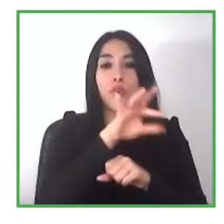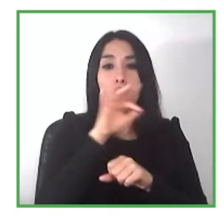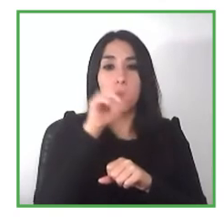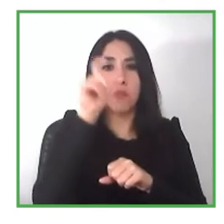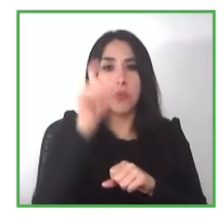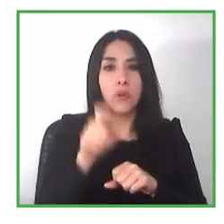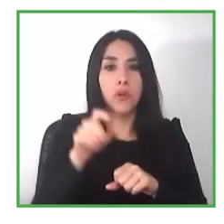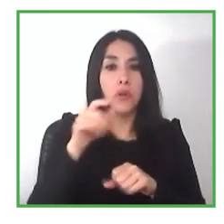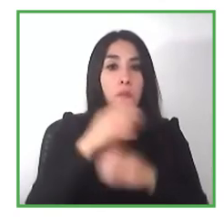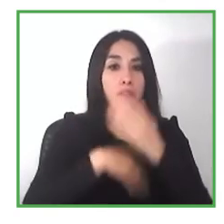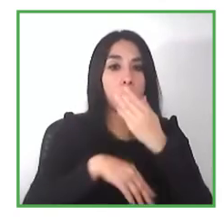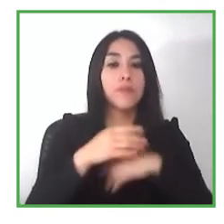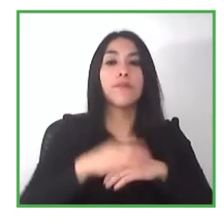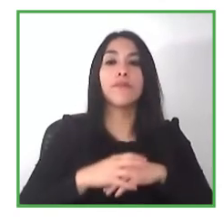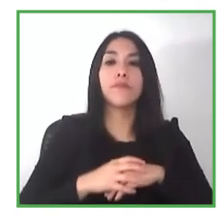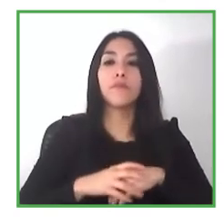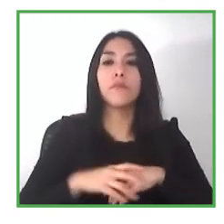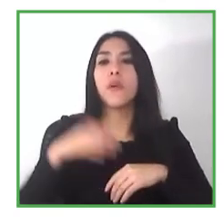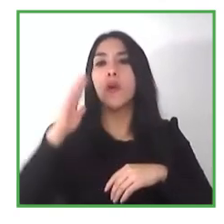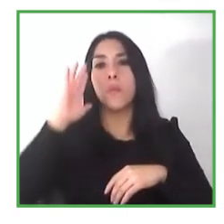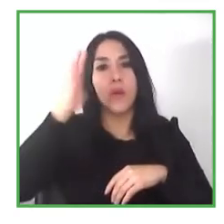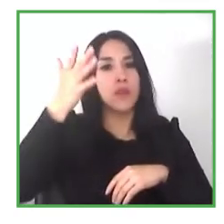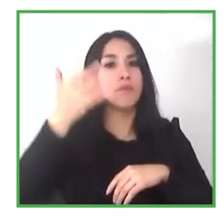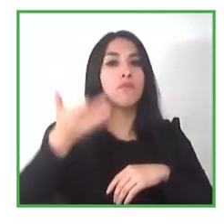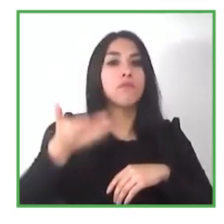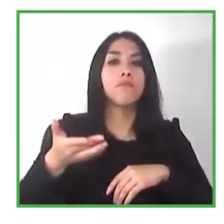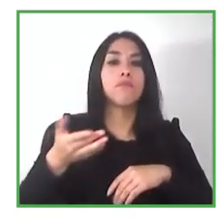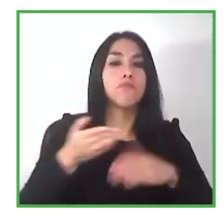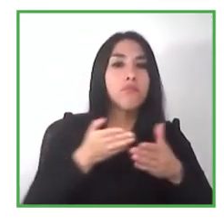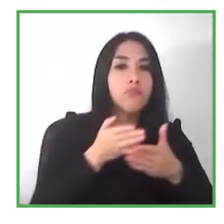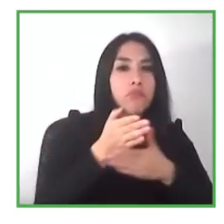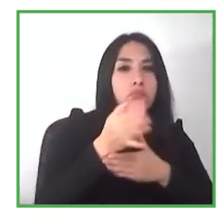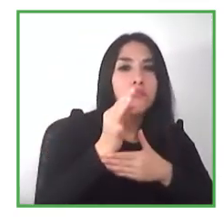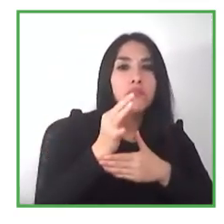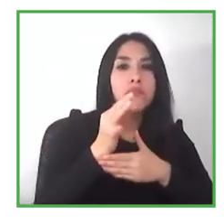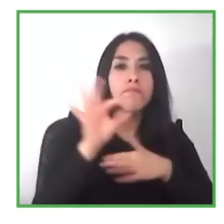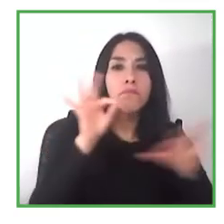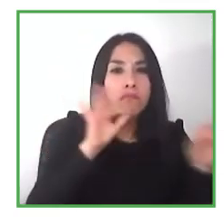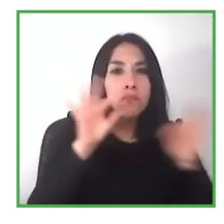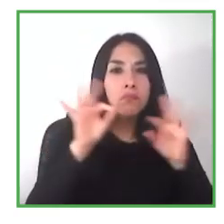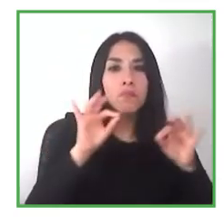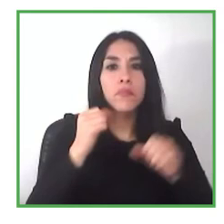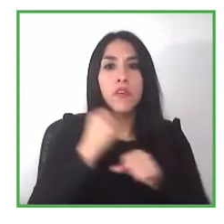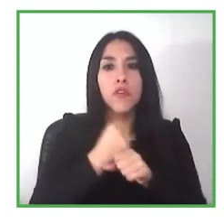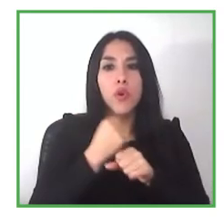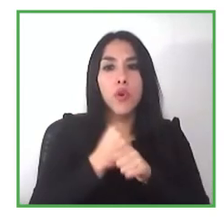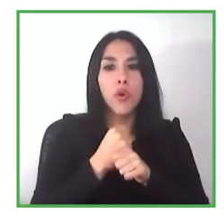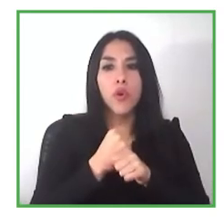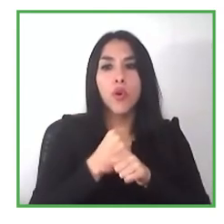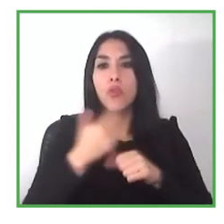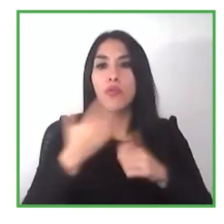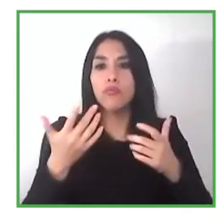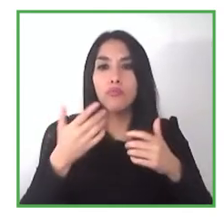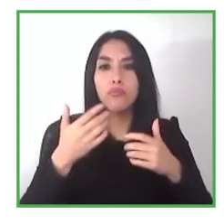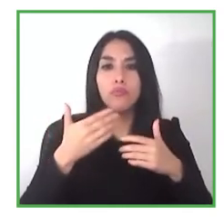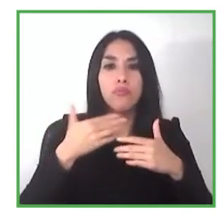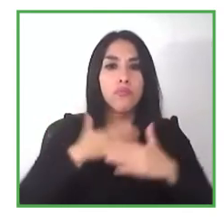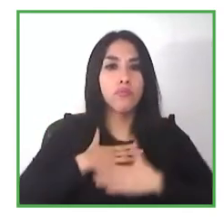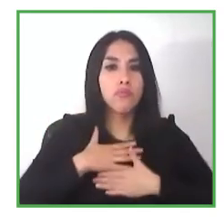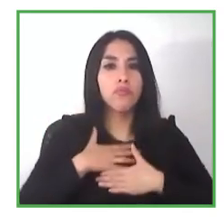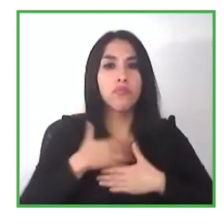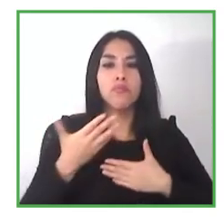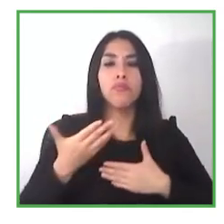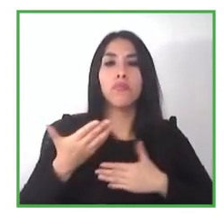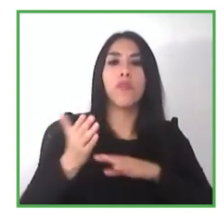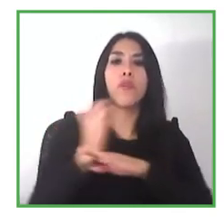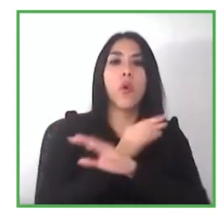either close to them from a family perspective or a friend perspective who has a disability and and that's a massive challenge because